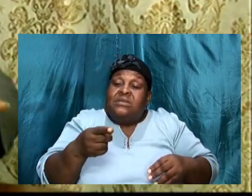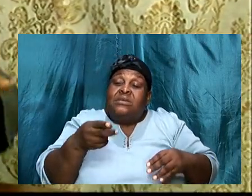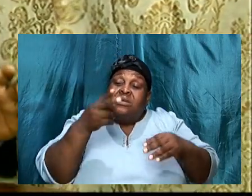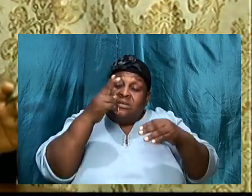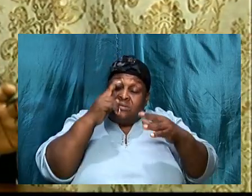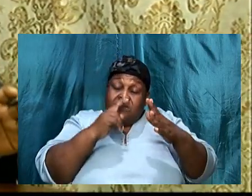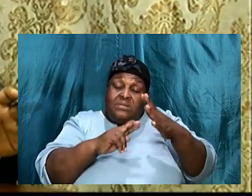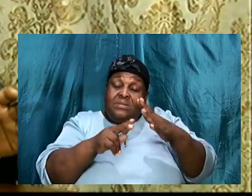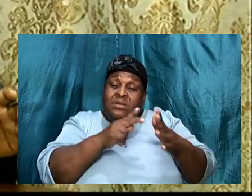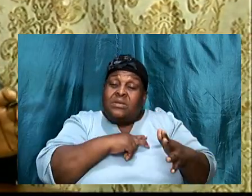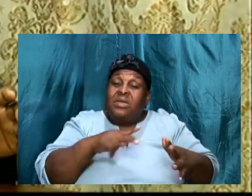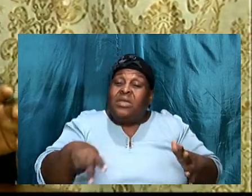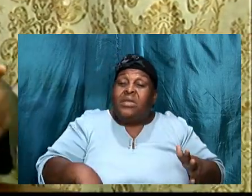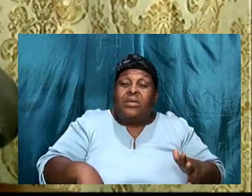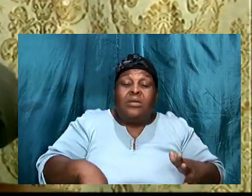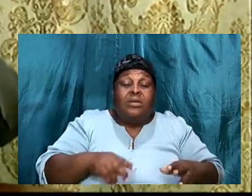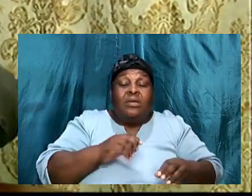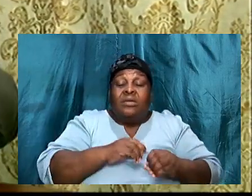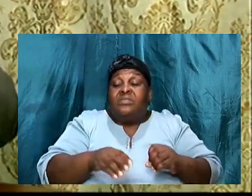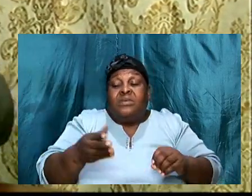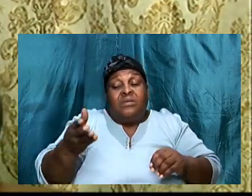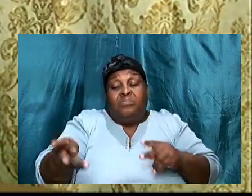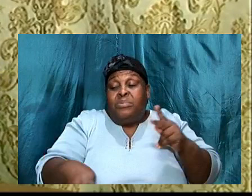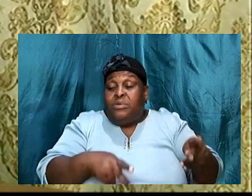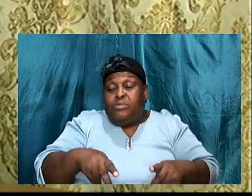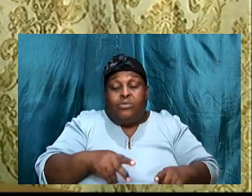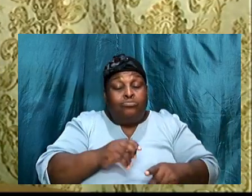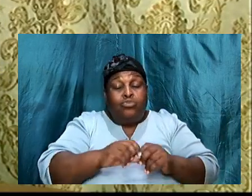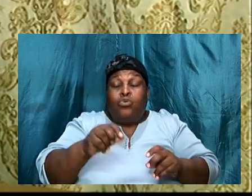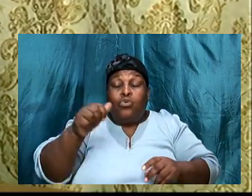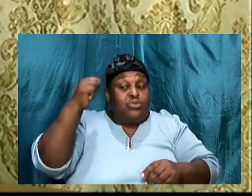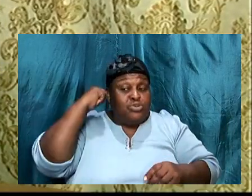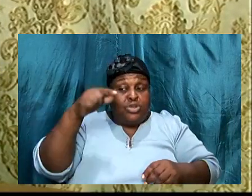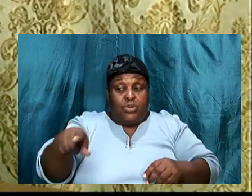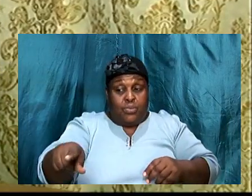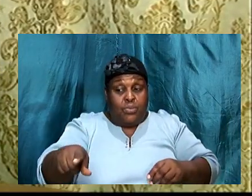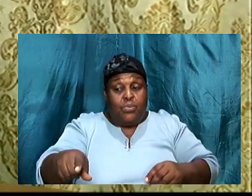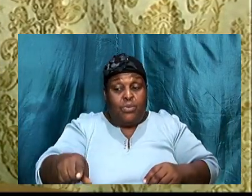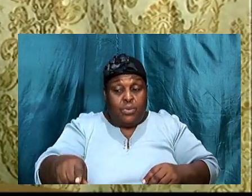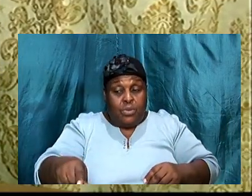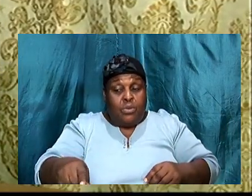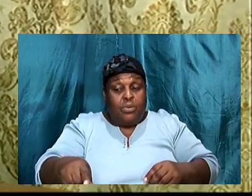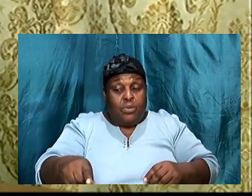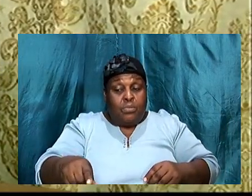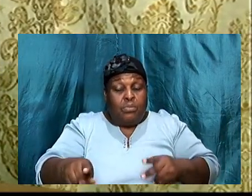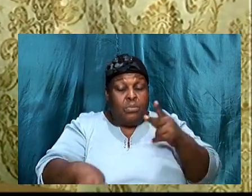for them, as a nation, and, because of this, they were led astray,